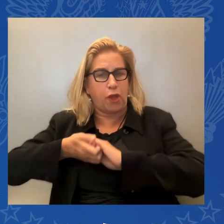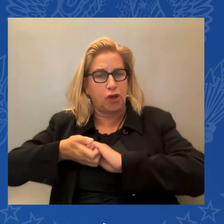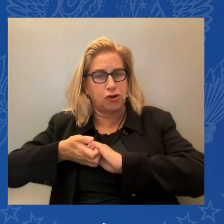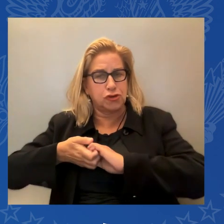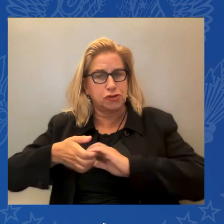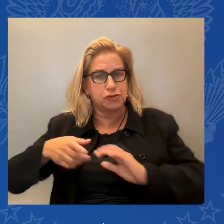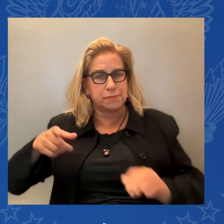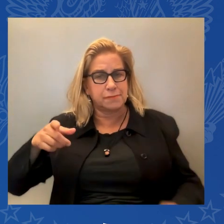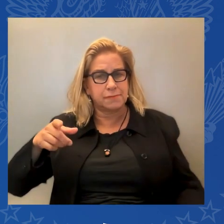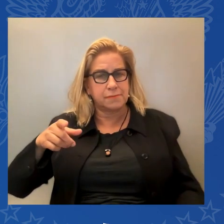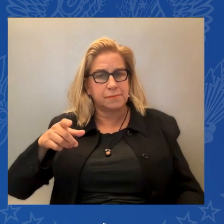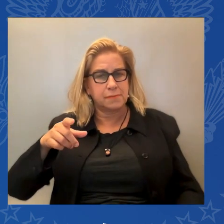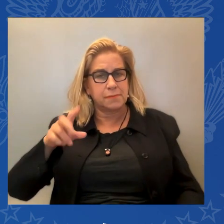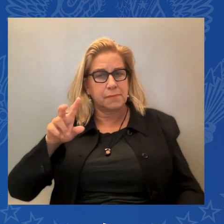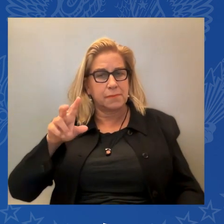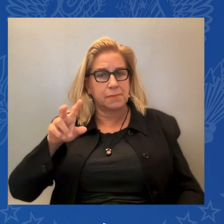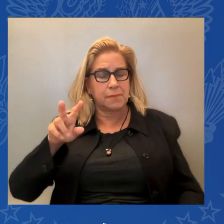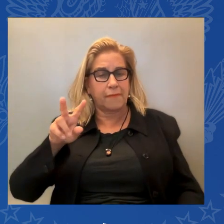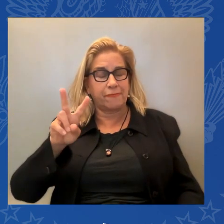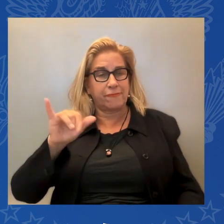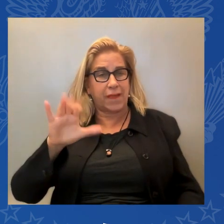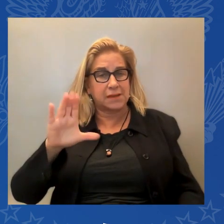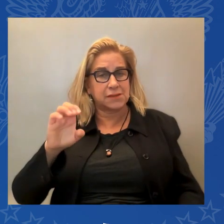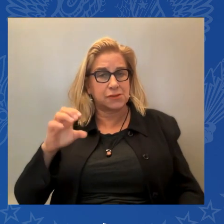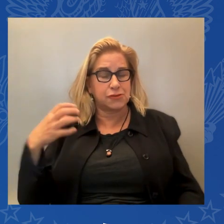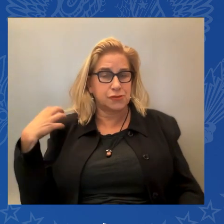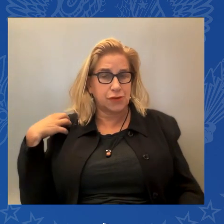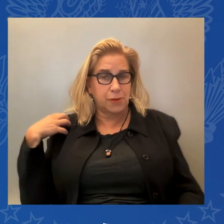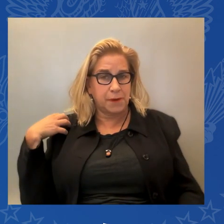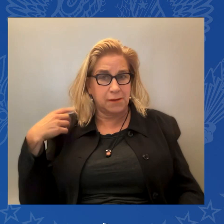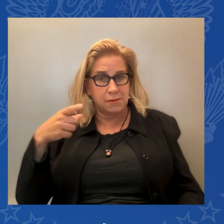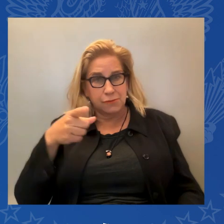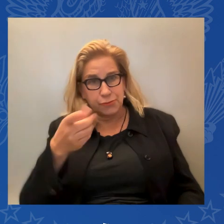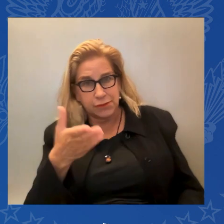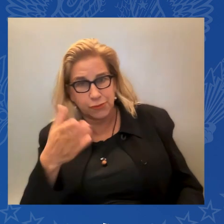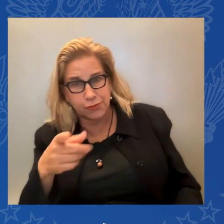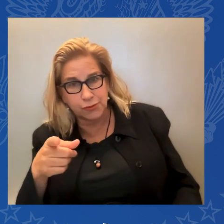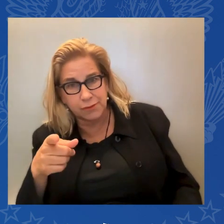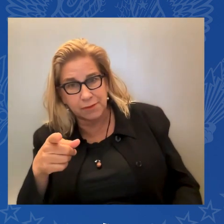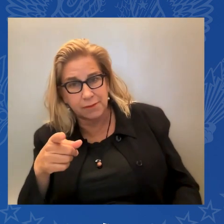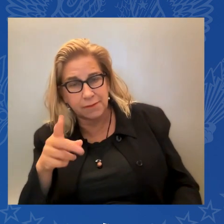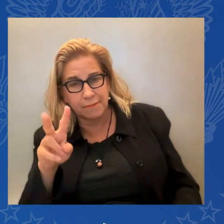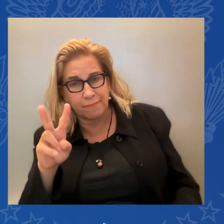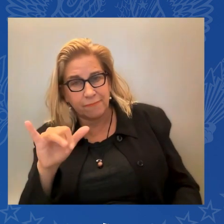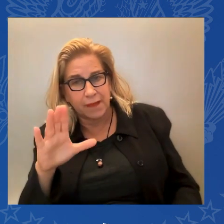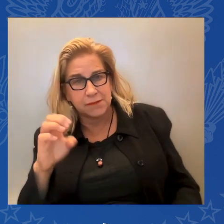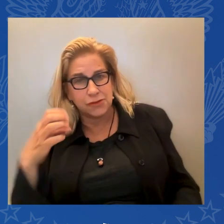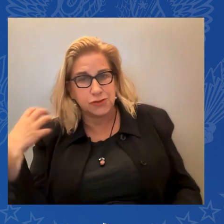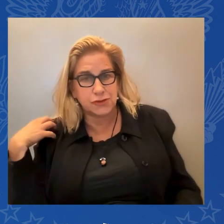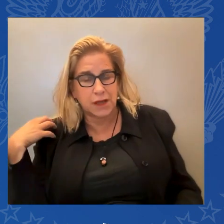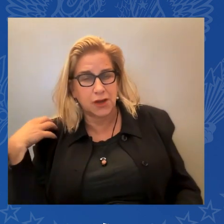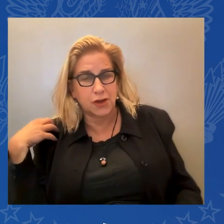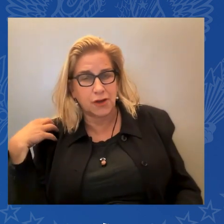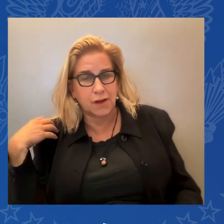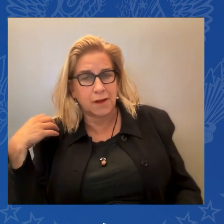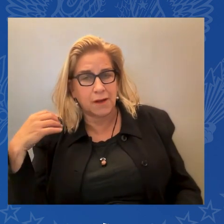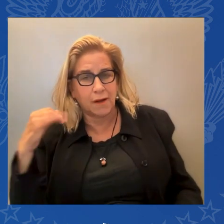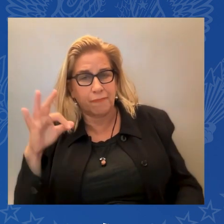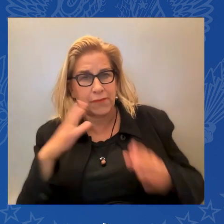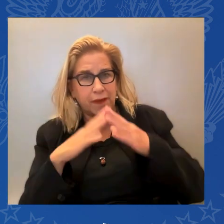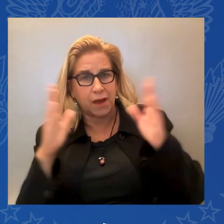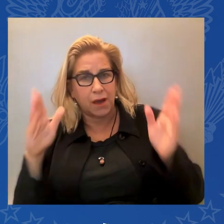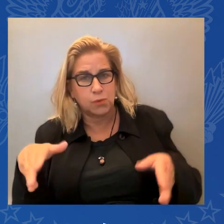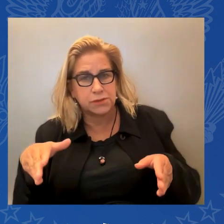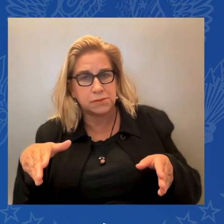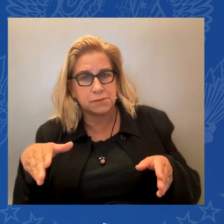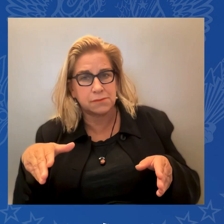The vice chair of the House Democratic Caucus. Raul, chair of the Hispanic Black Caucus. There you go, Raul.